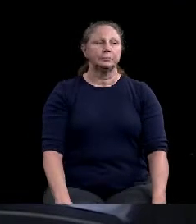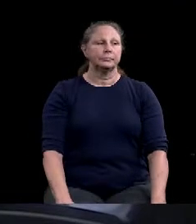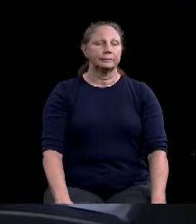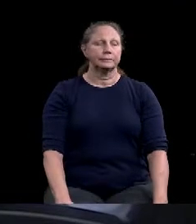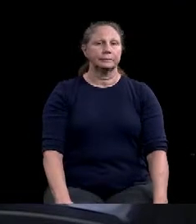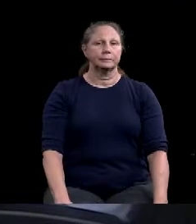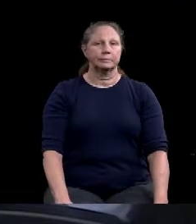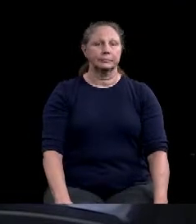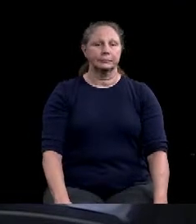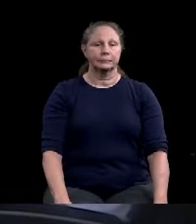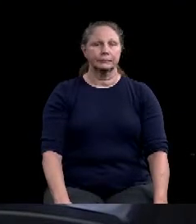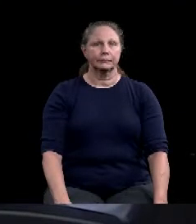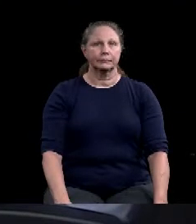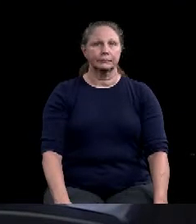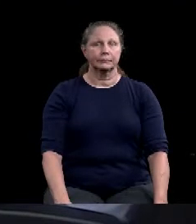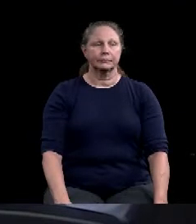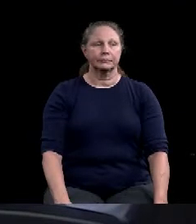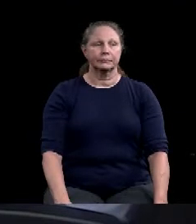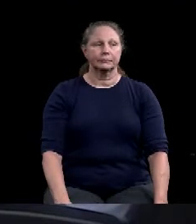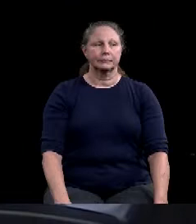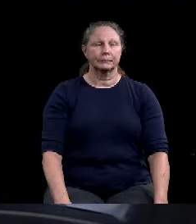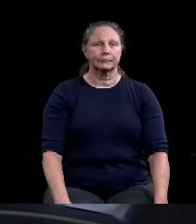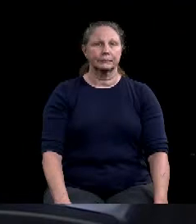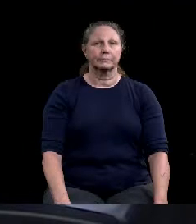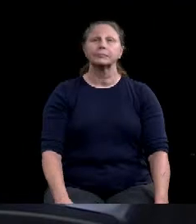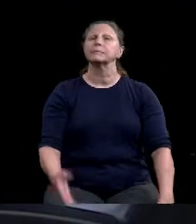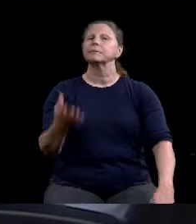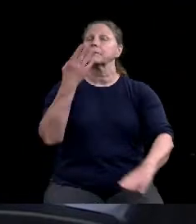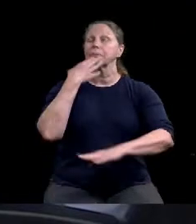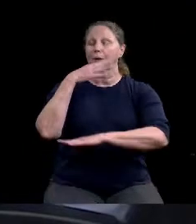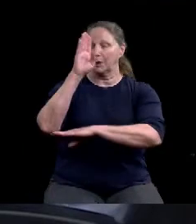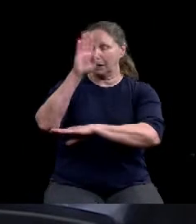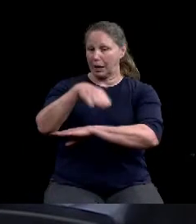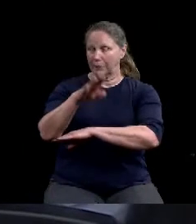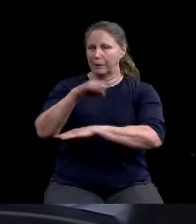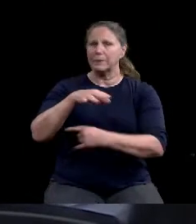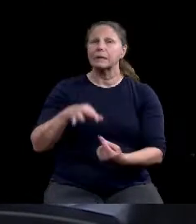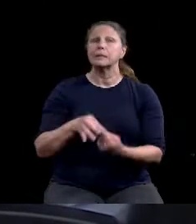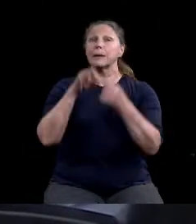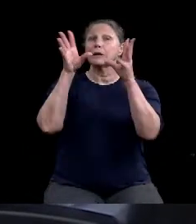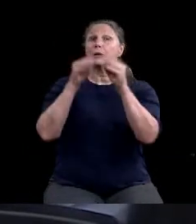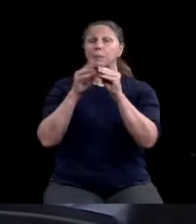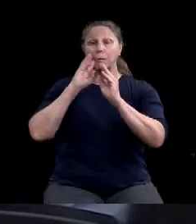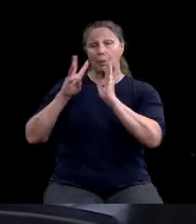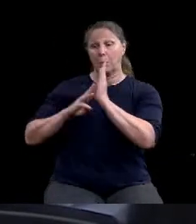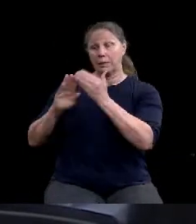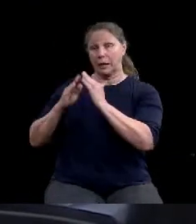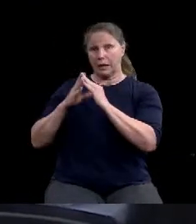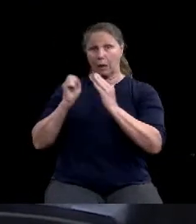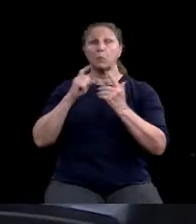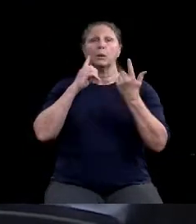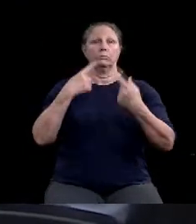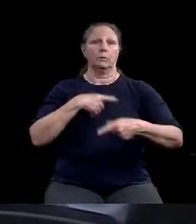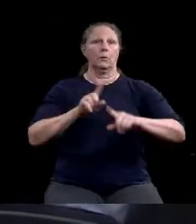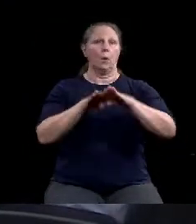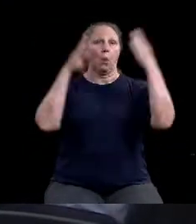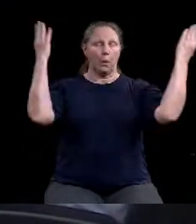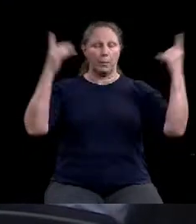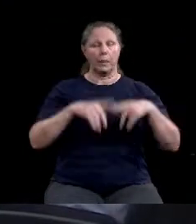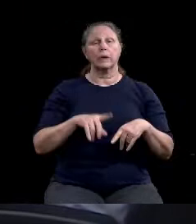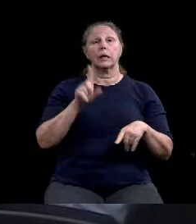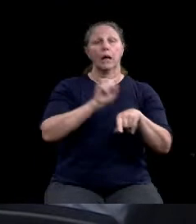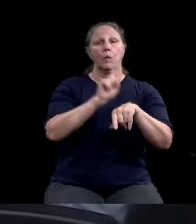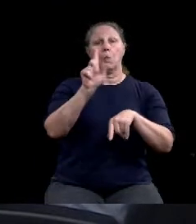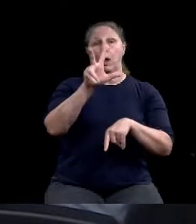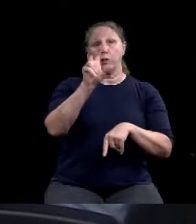Good afternoon, we will now call the special meeting of the Waco City Council of April 28, 2020 to order at 1 30 p.m. Joining me online today